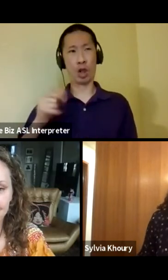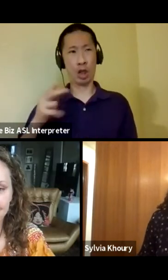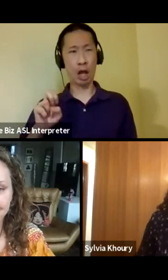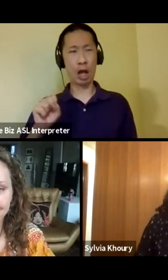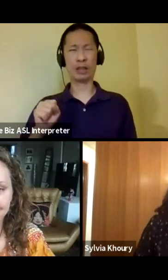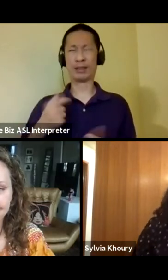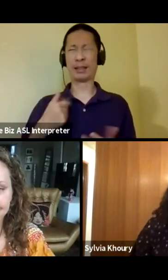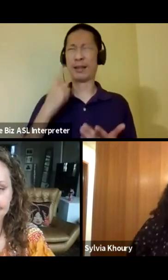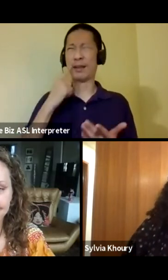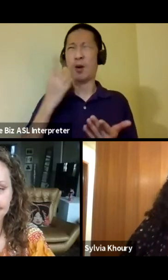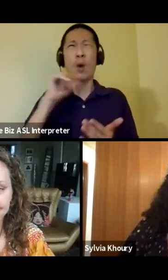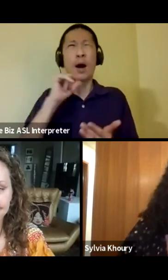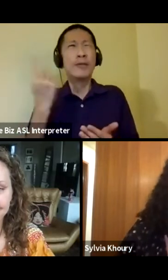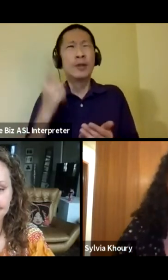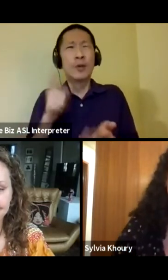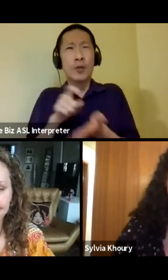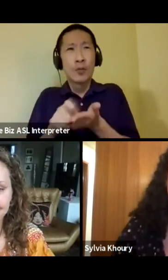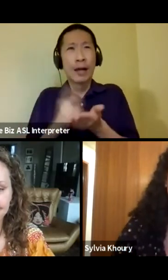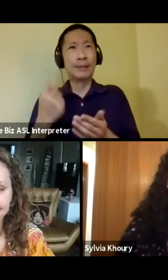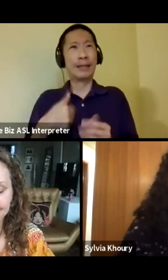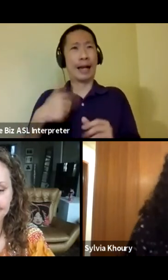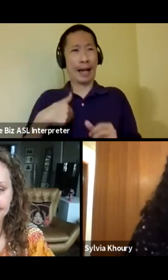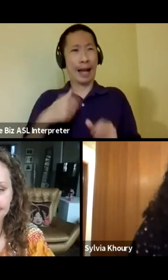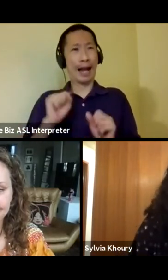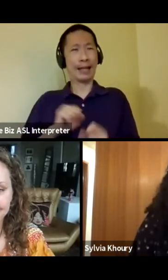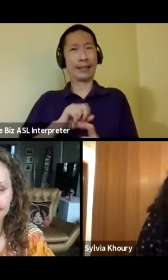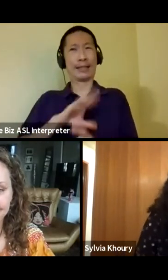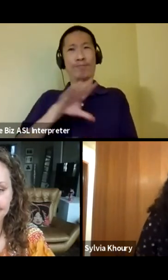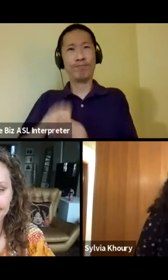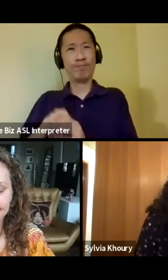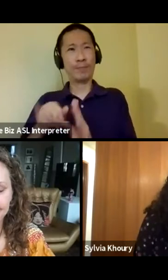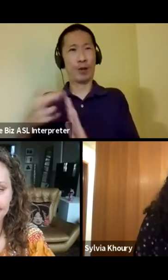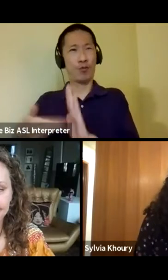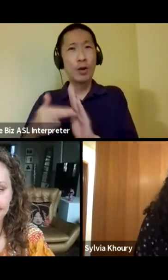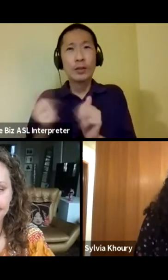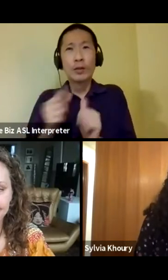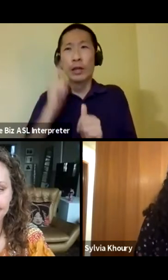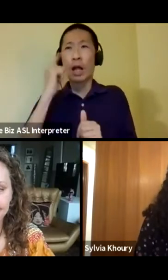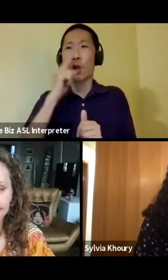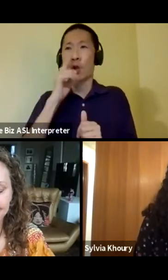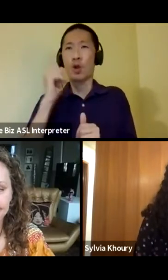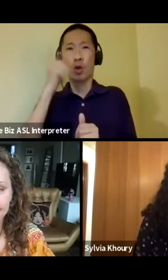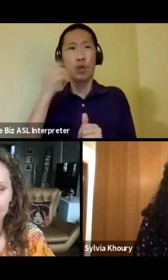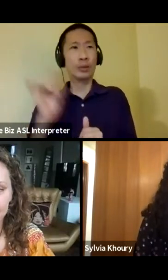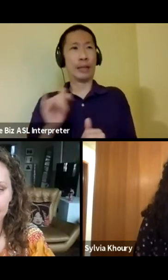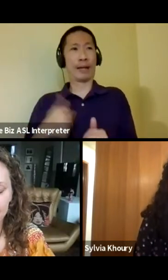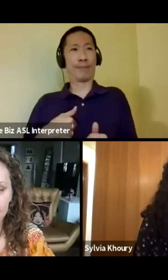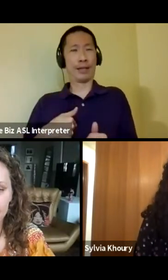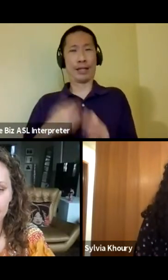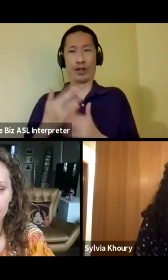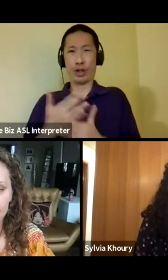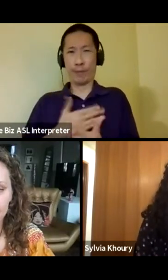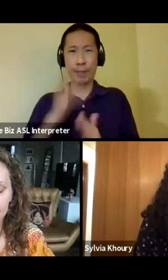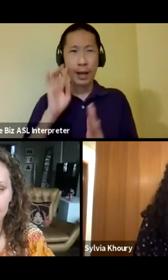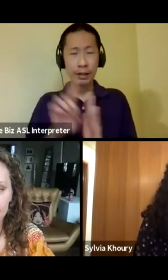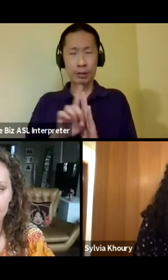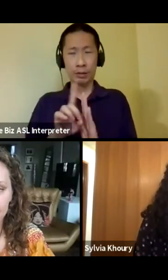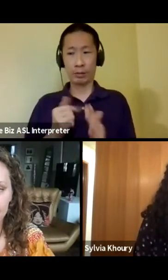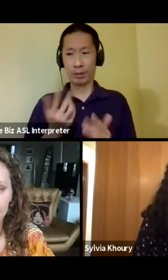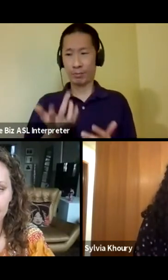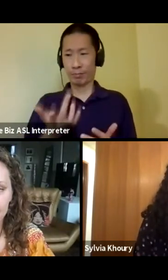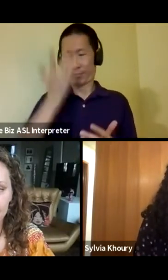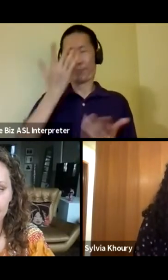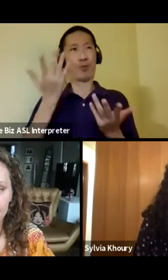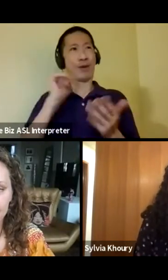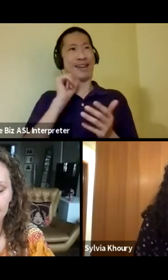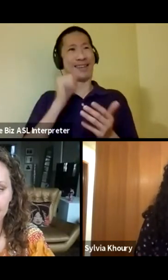anybody writing something that I could be in, or that, you know, somebody who looks like me and shares my identity could be in. And then I just thought, like, well, why don't I